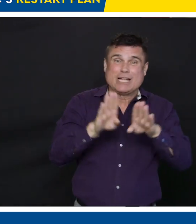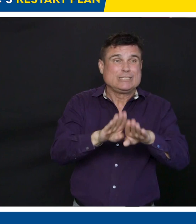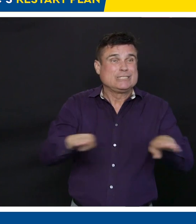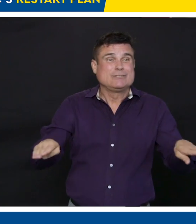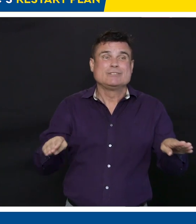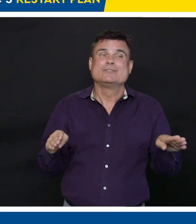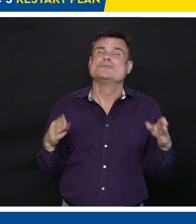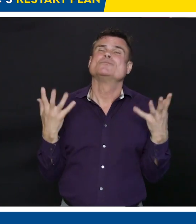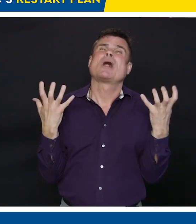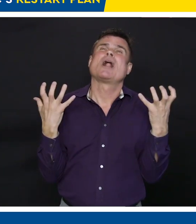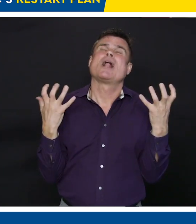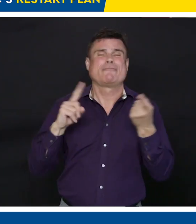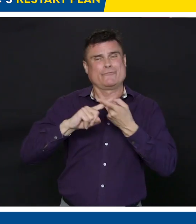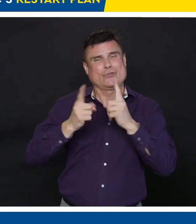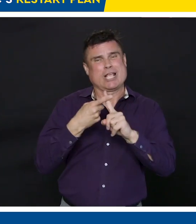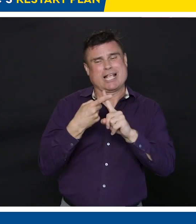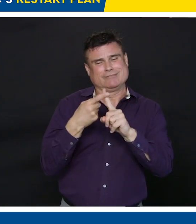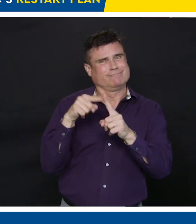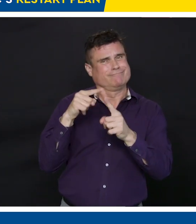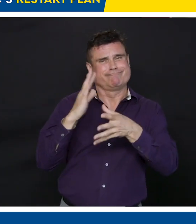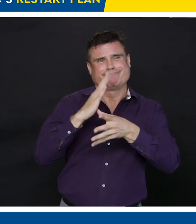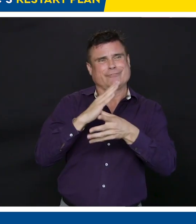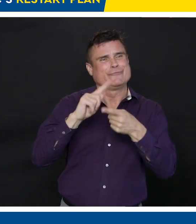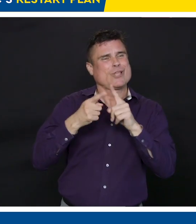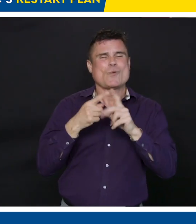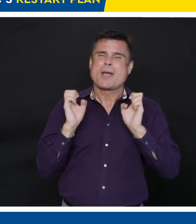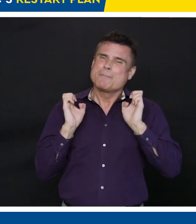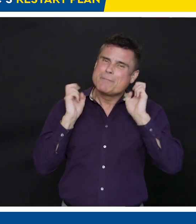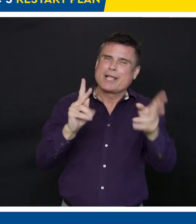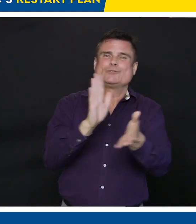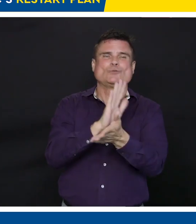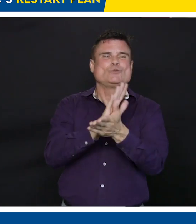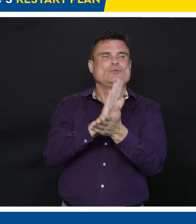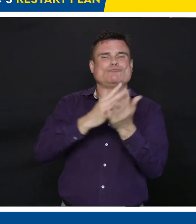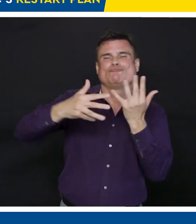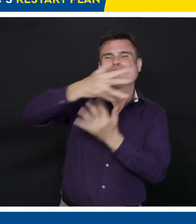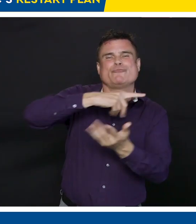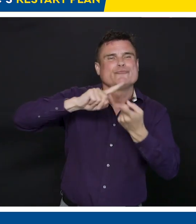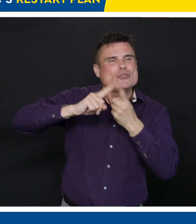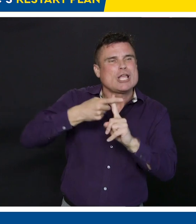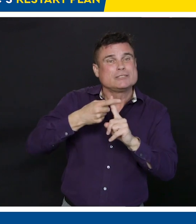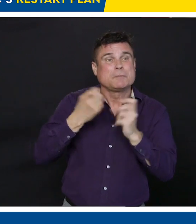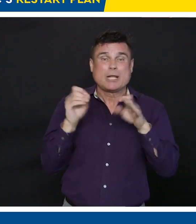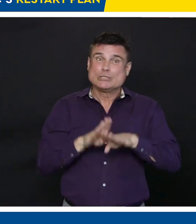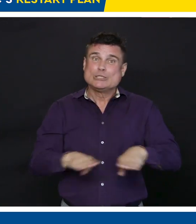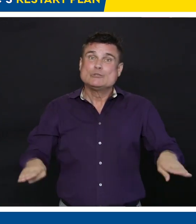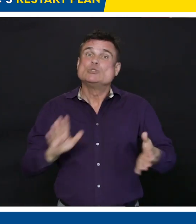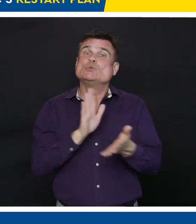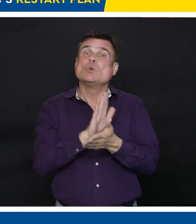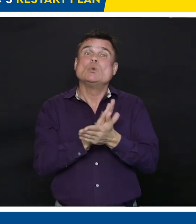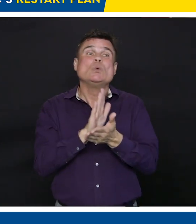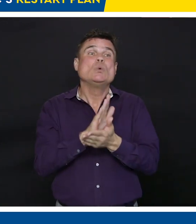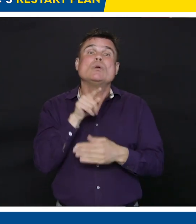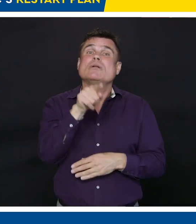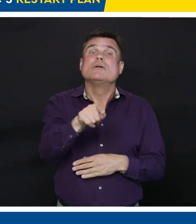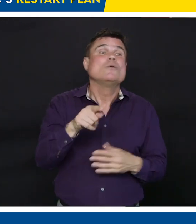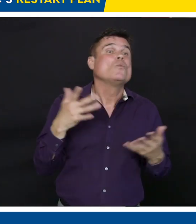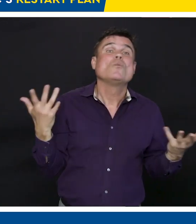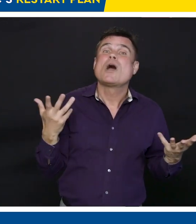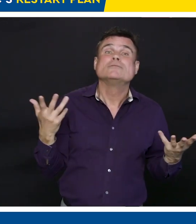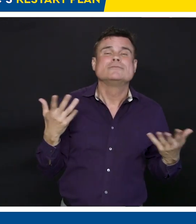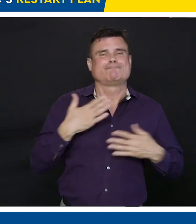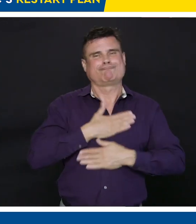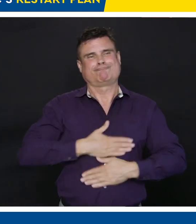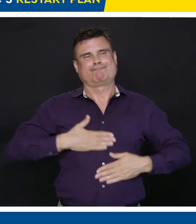for young people to do. School is a place of joy for many people. It may not have been for some, but it is a place of